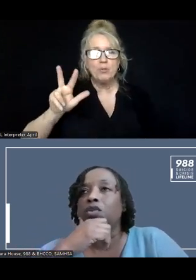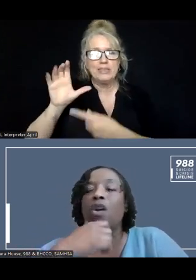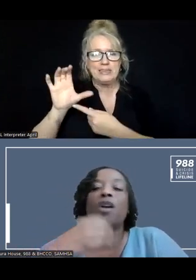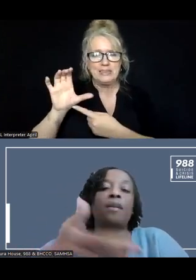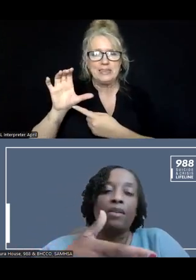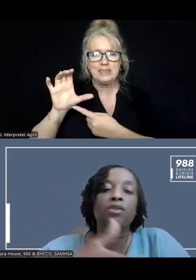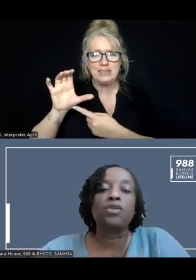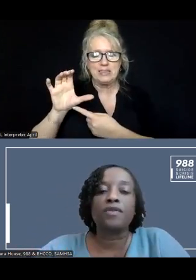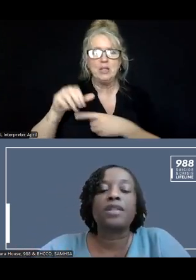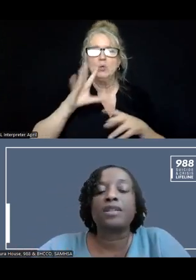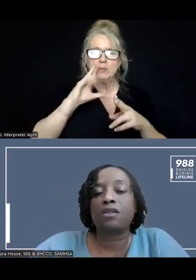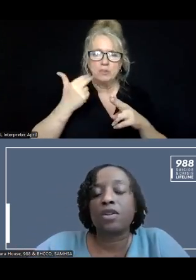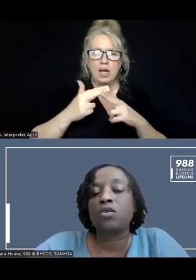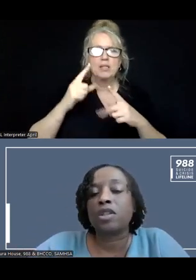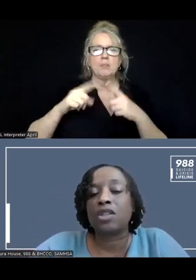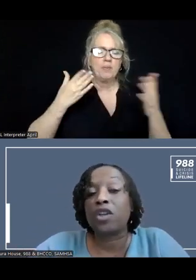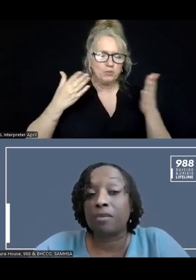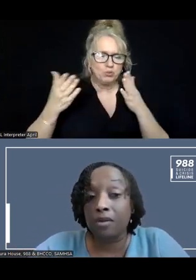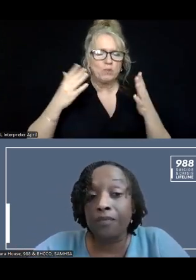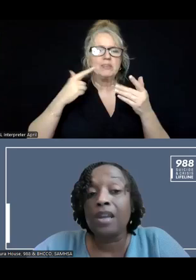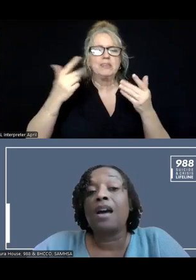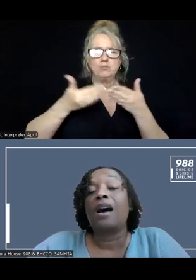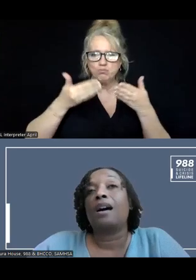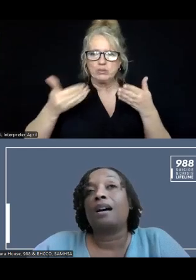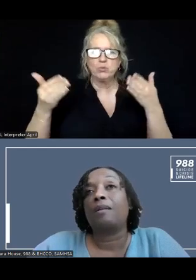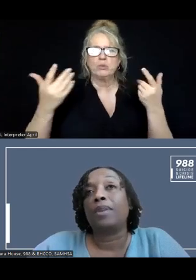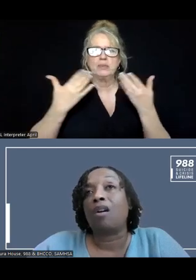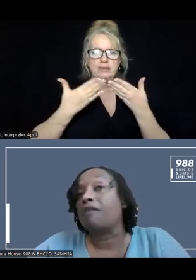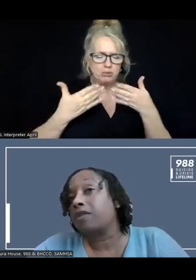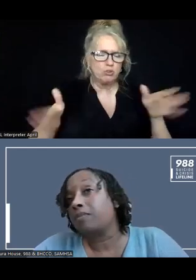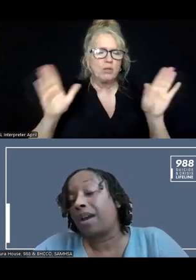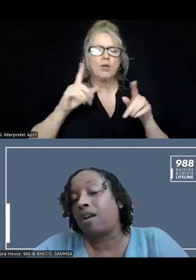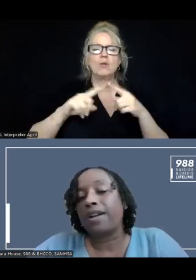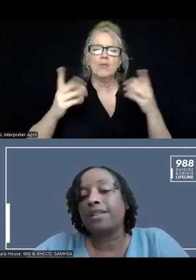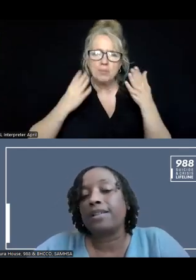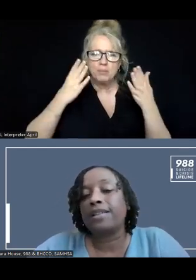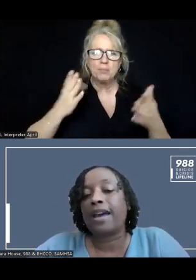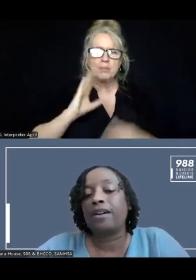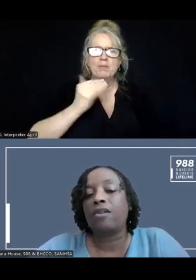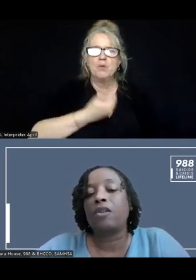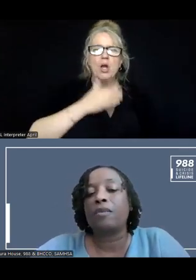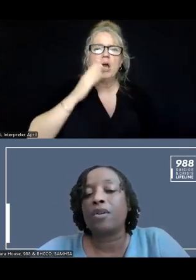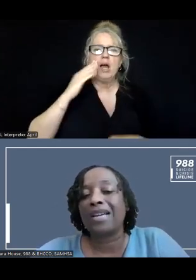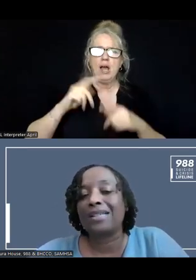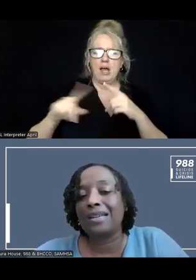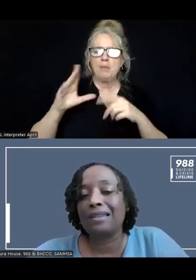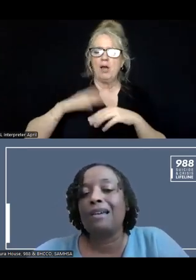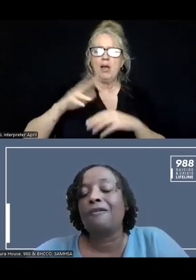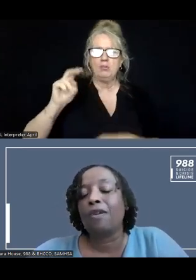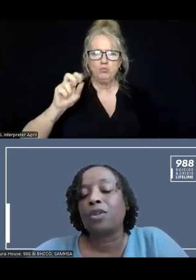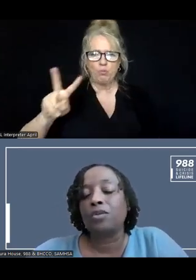just talking about the services and the resources in general, being offered by our Crisis TTAC on November